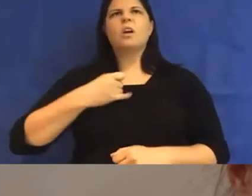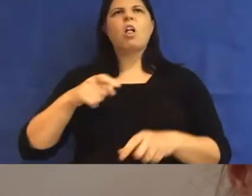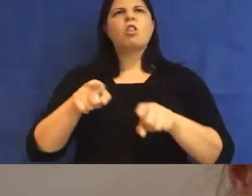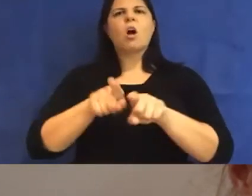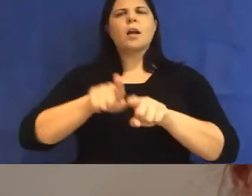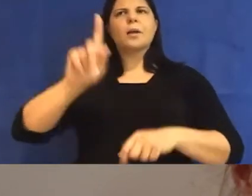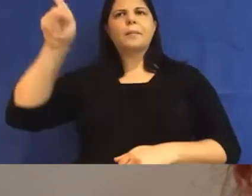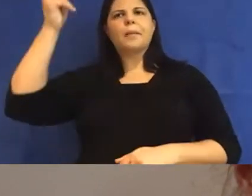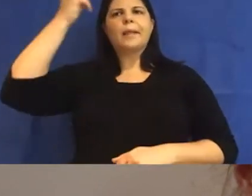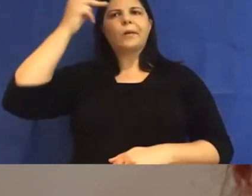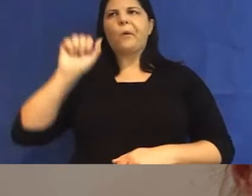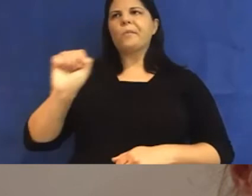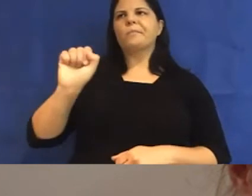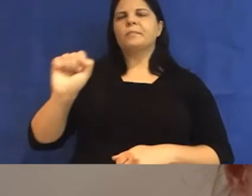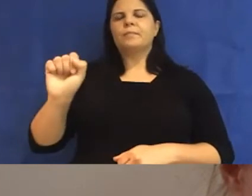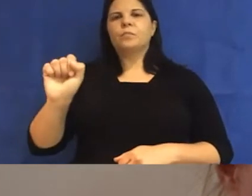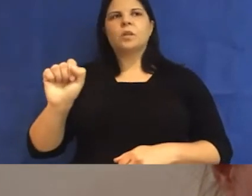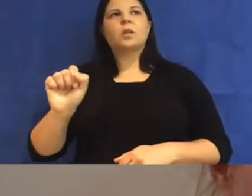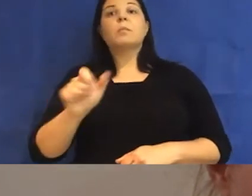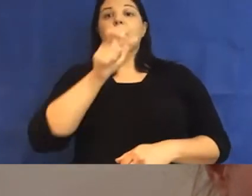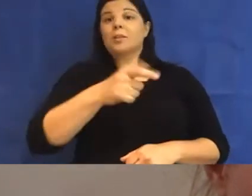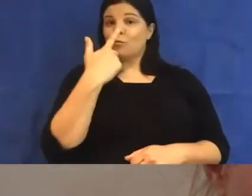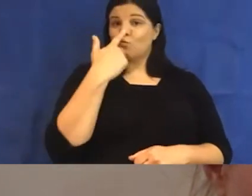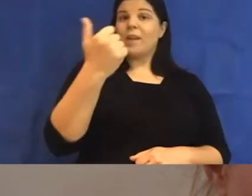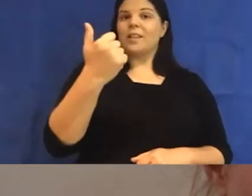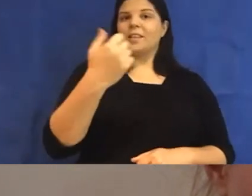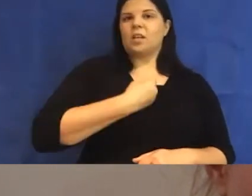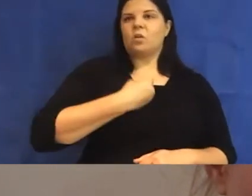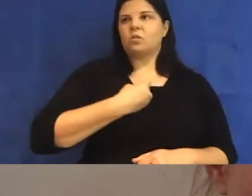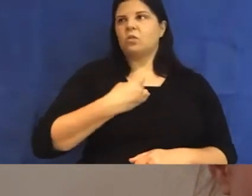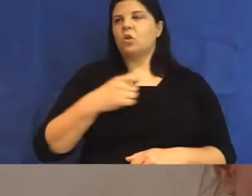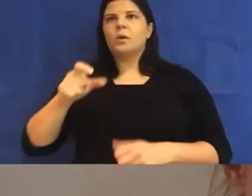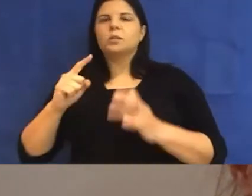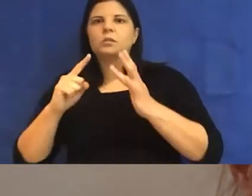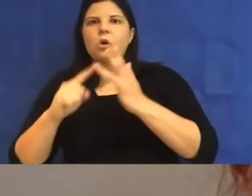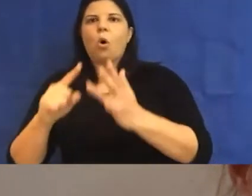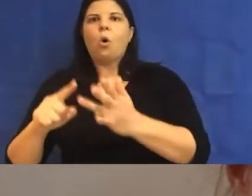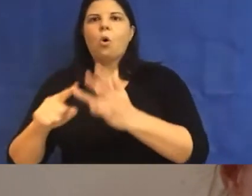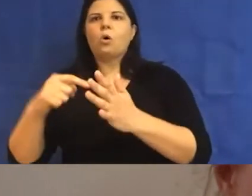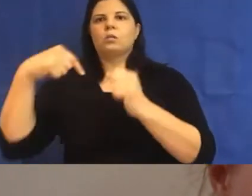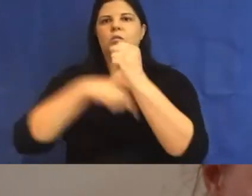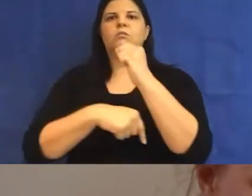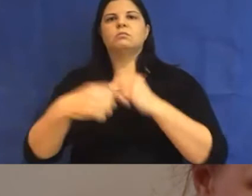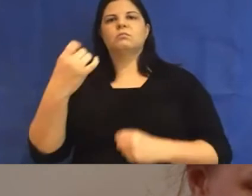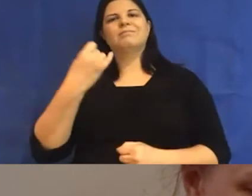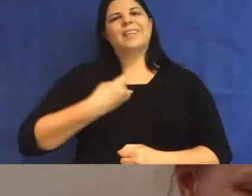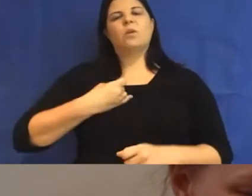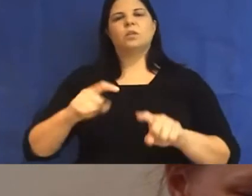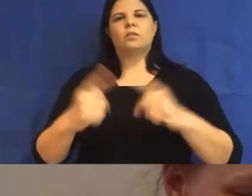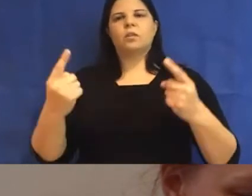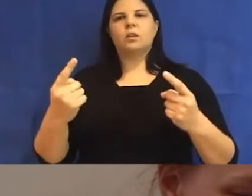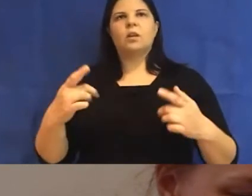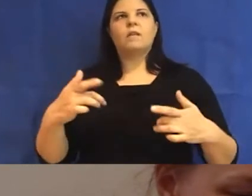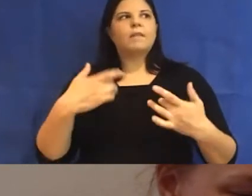privileged, though, is different to the guilt of the indebted. Instead of feeling guilty for doing too little, we feel guilty for doing